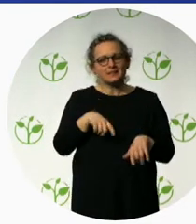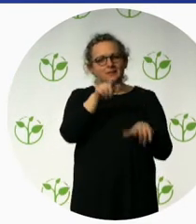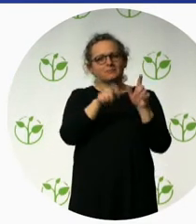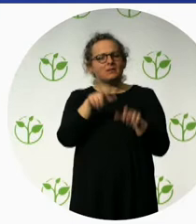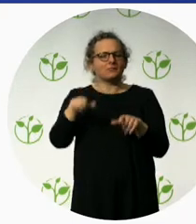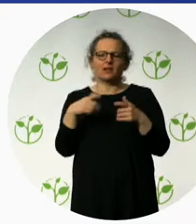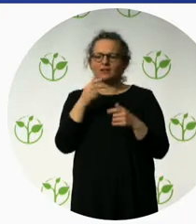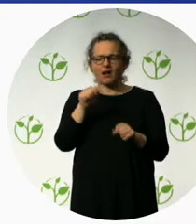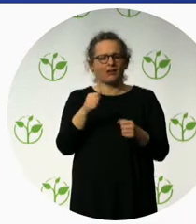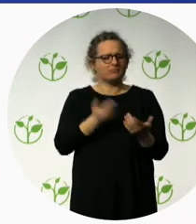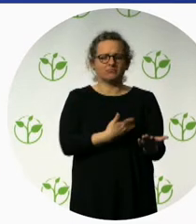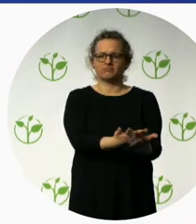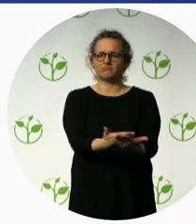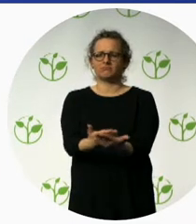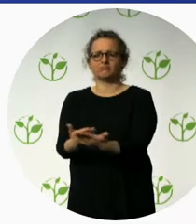rafting.